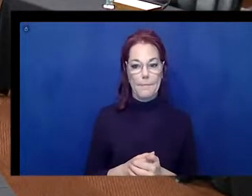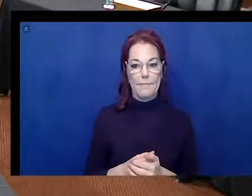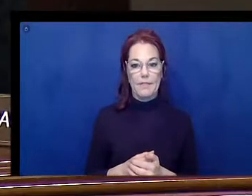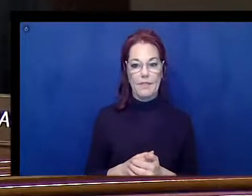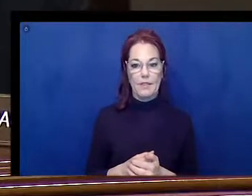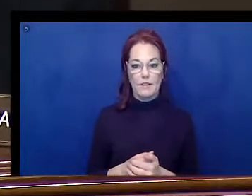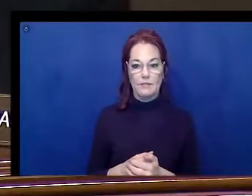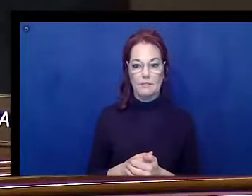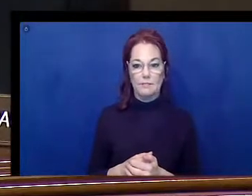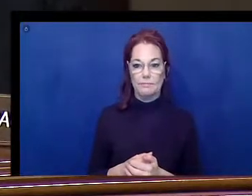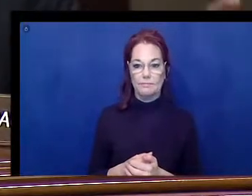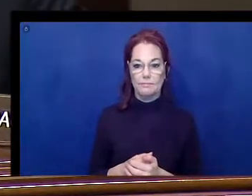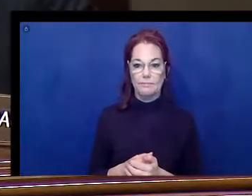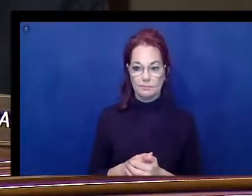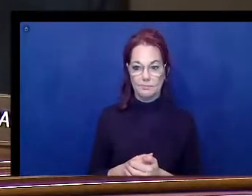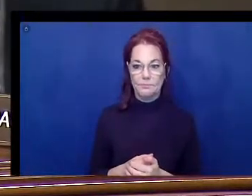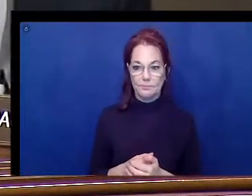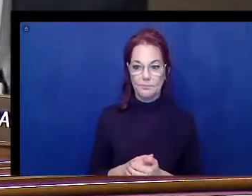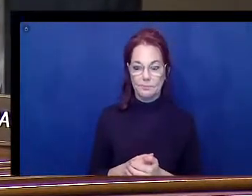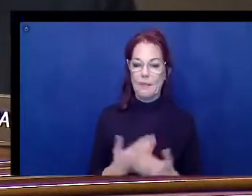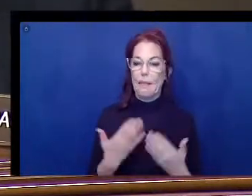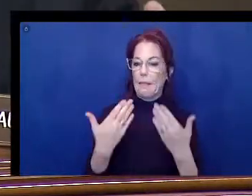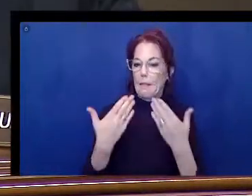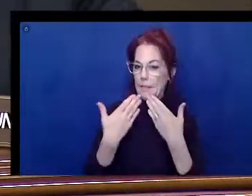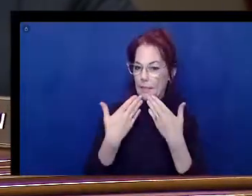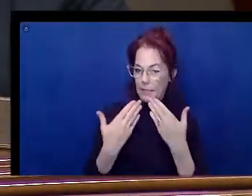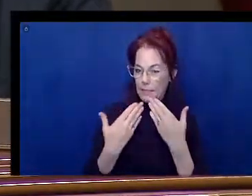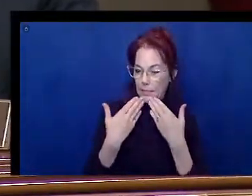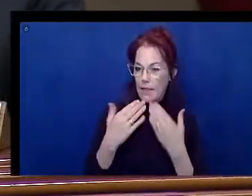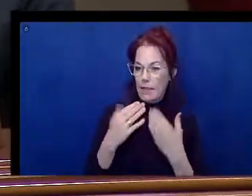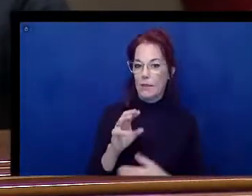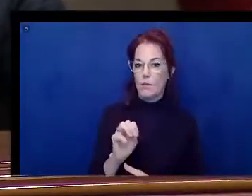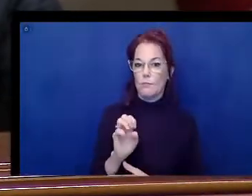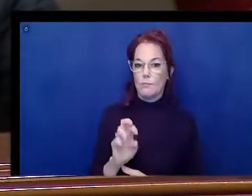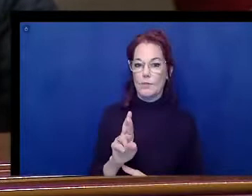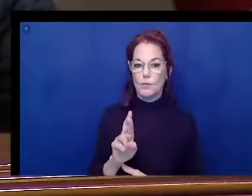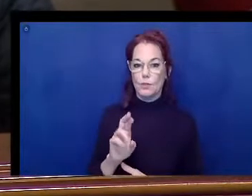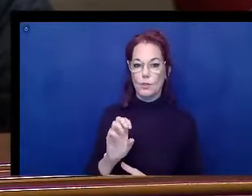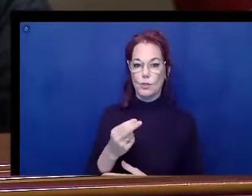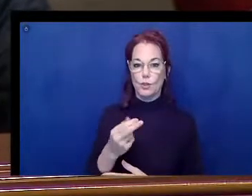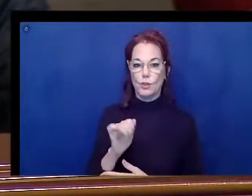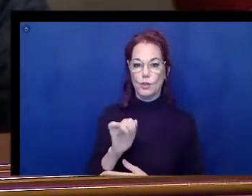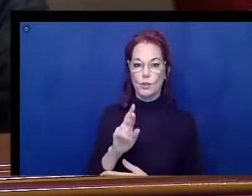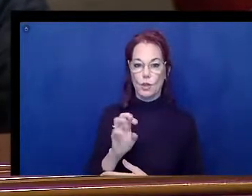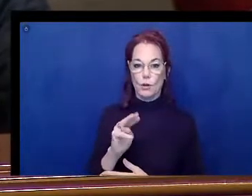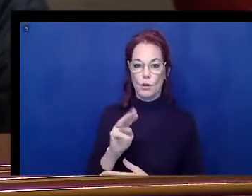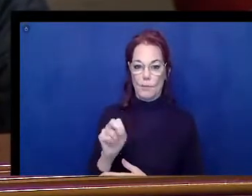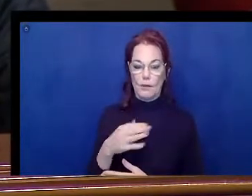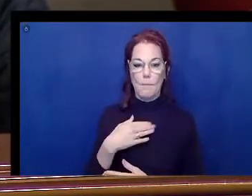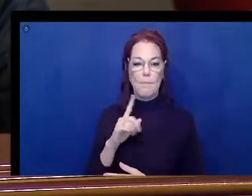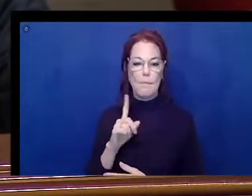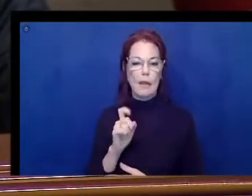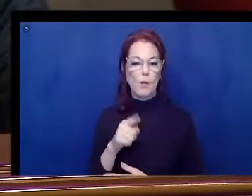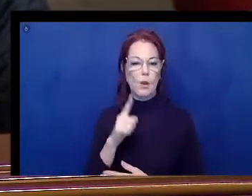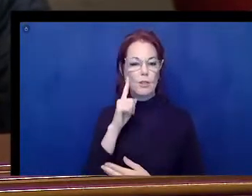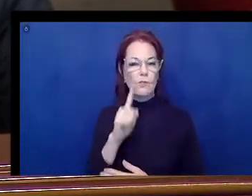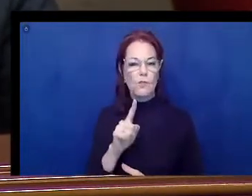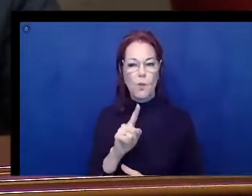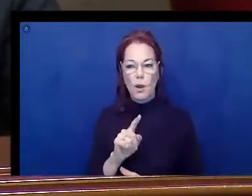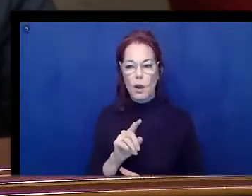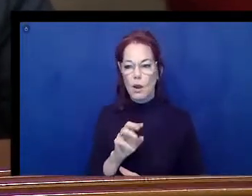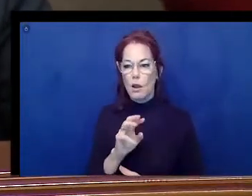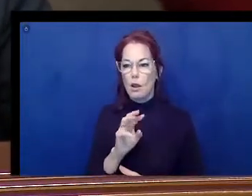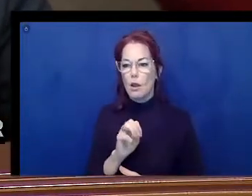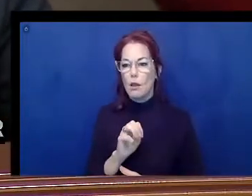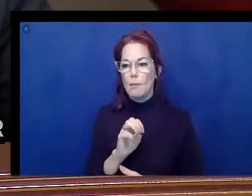Thank you. Thank you, Mr. Chairman, as well. My question is going to be for Ms. Lieberman. Before I got here in the Senate,